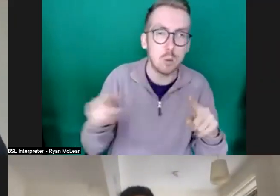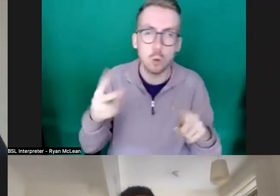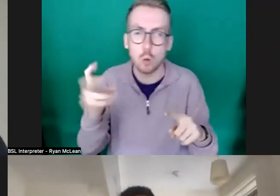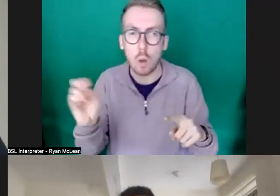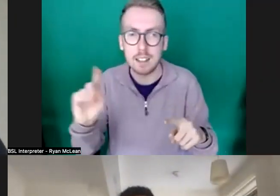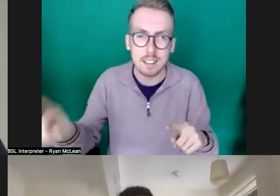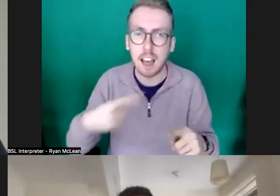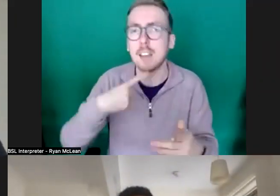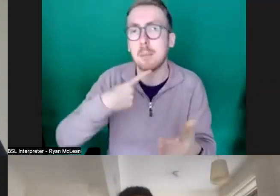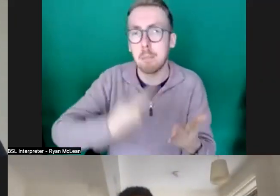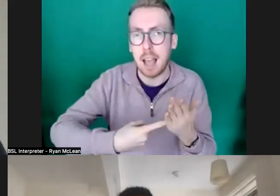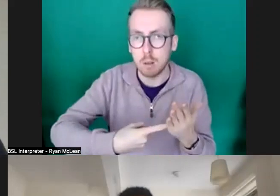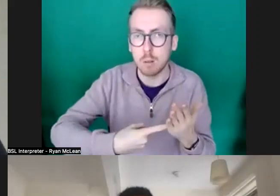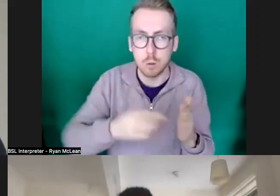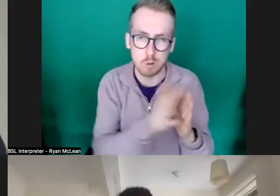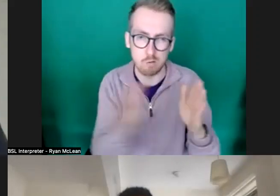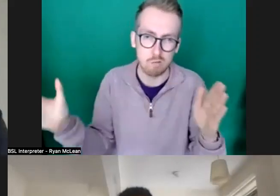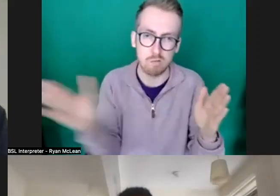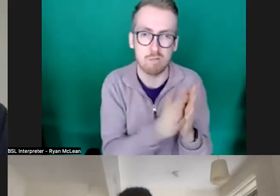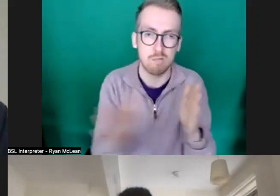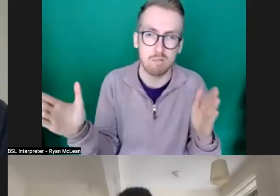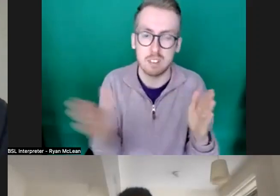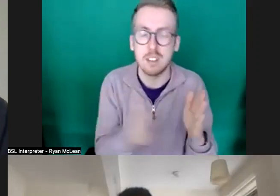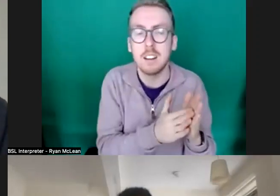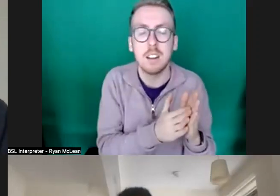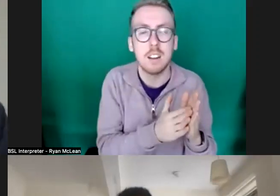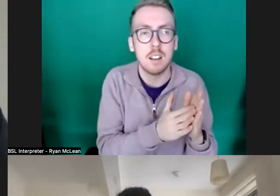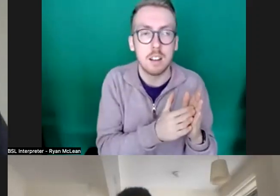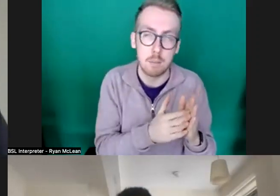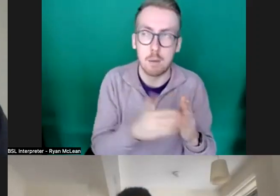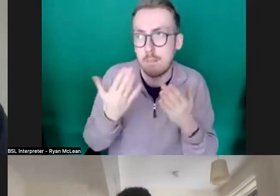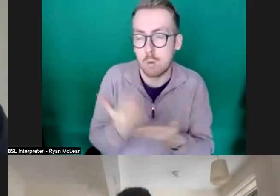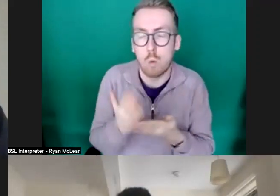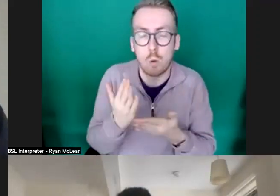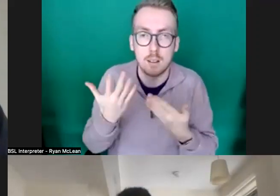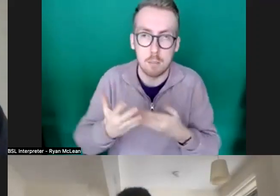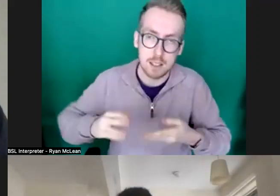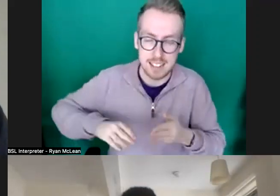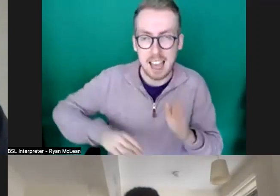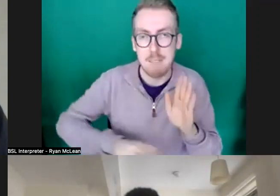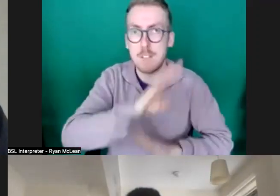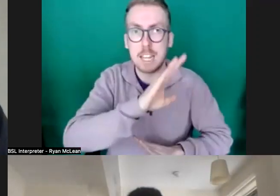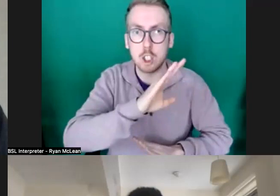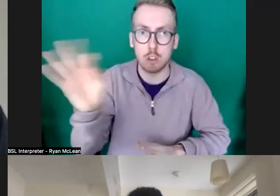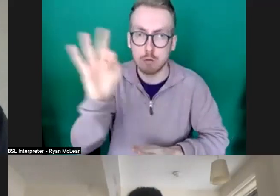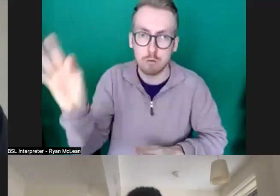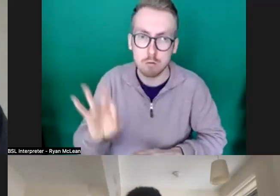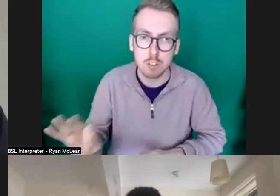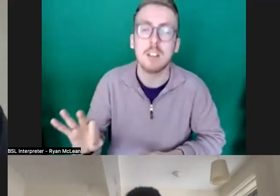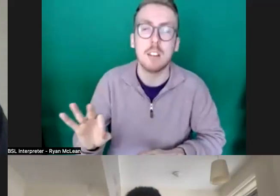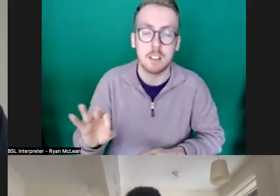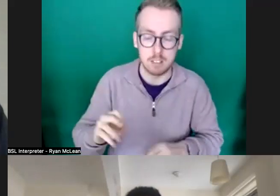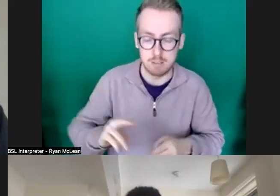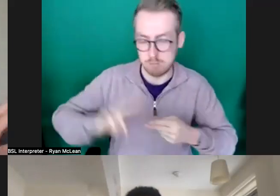range um but as we're discussing earlier with you know inflation and with the increasing costs that everyone's faced in the last couple of years